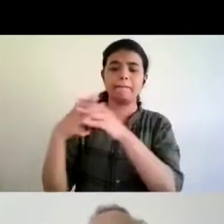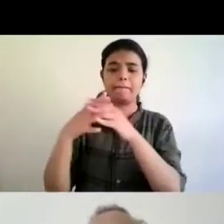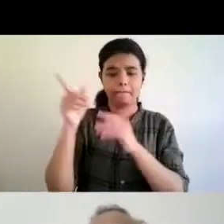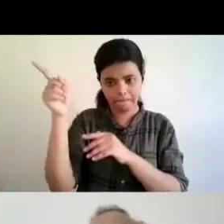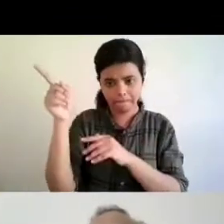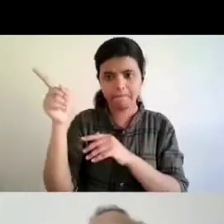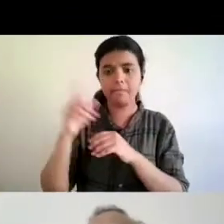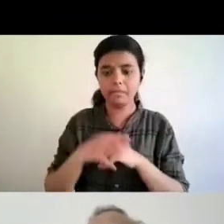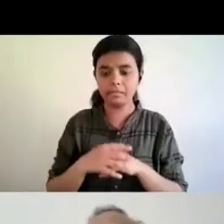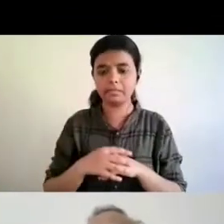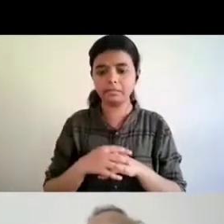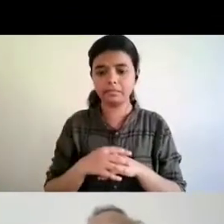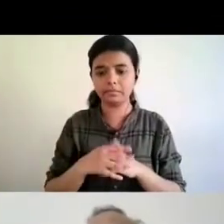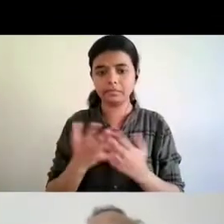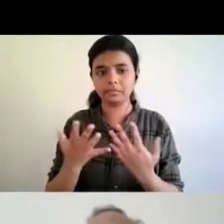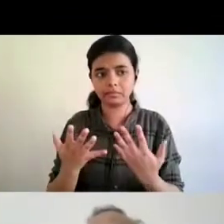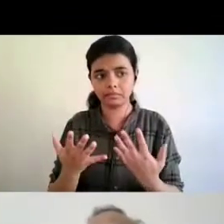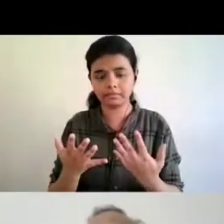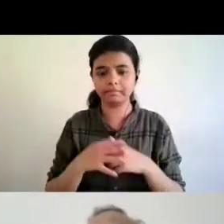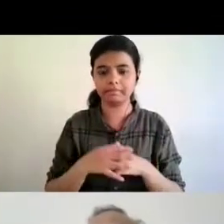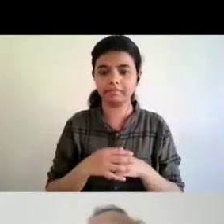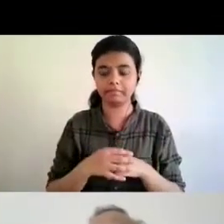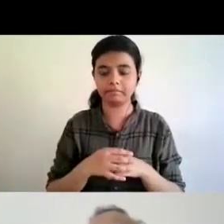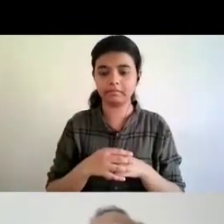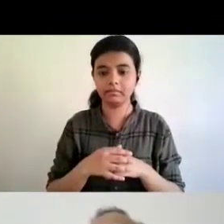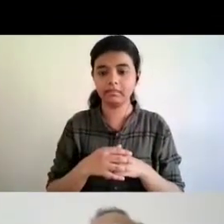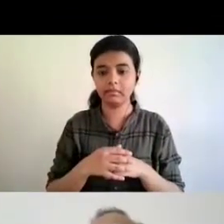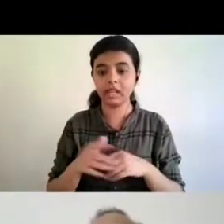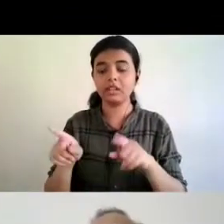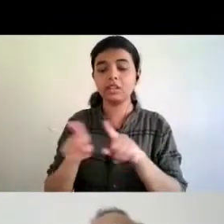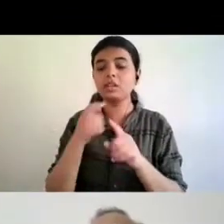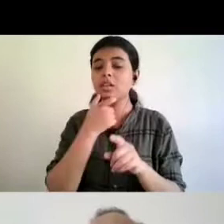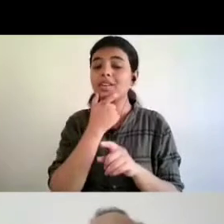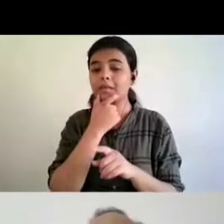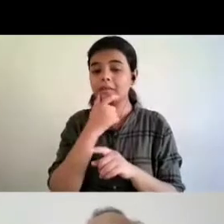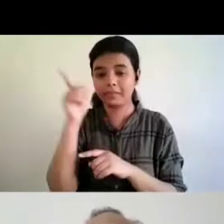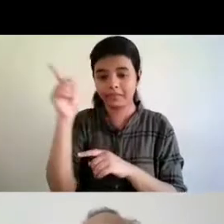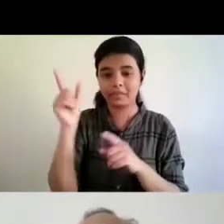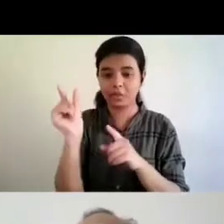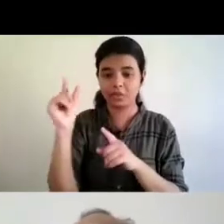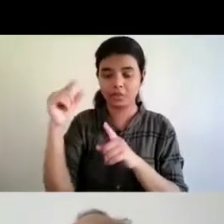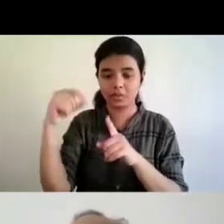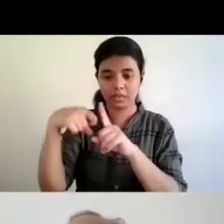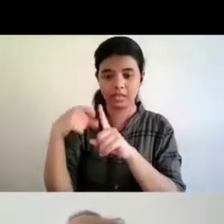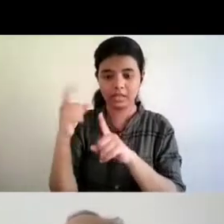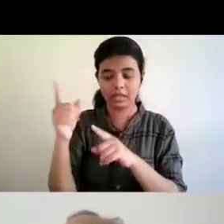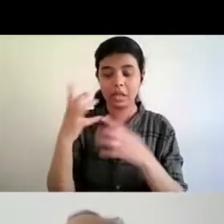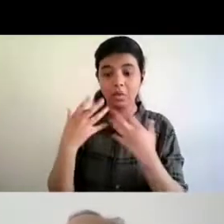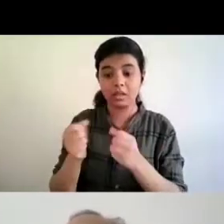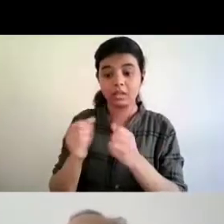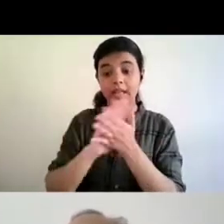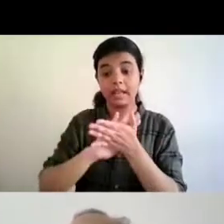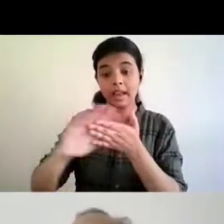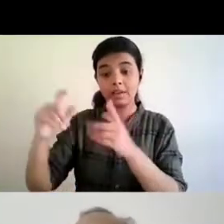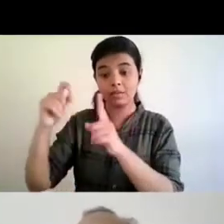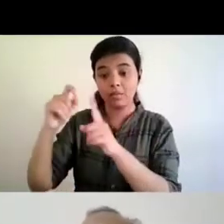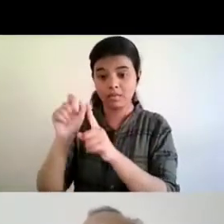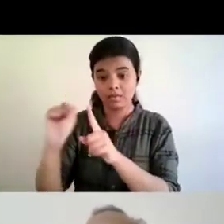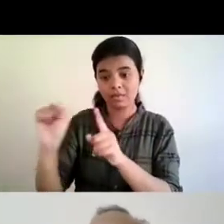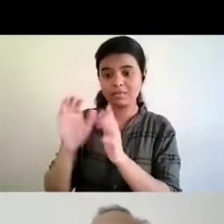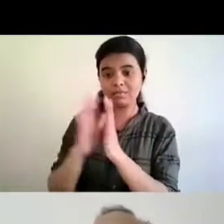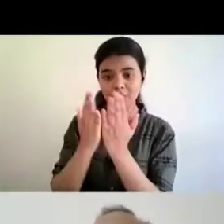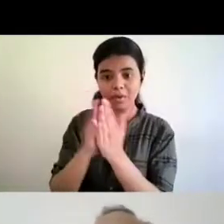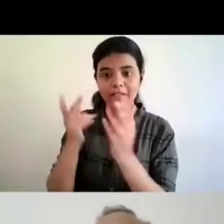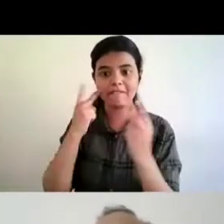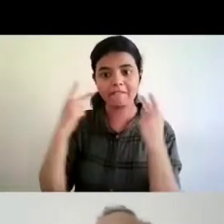the same um the the harry potter book for example the conversion of harry potter book um took